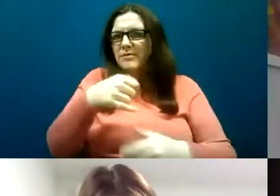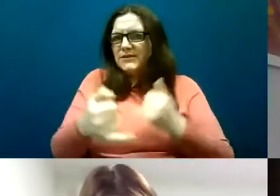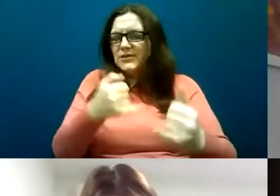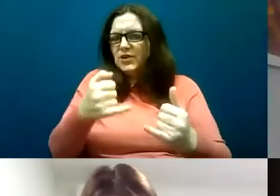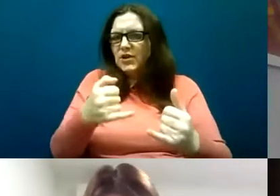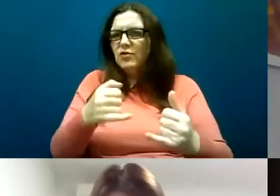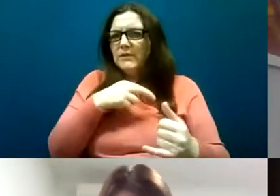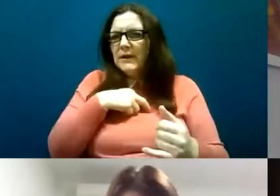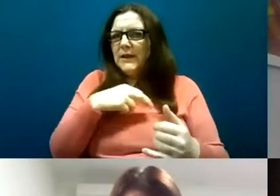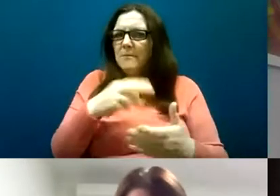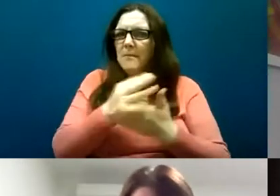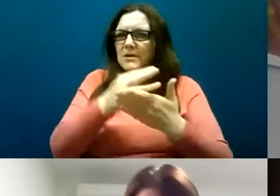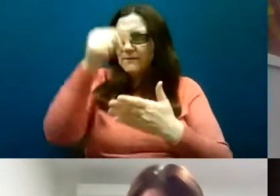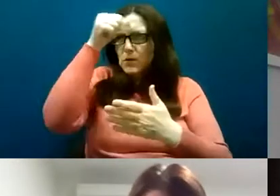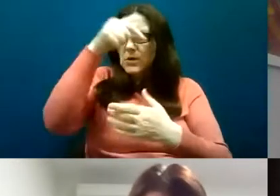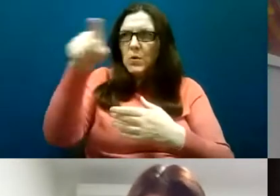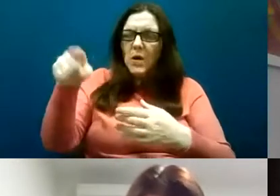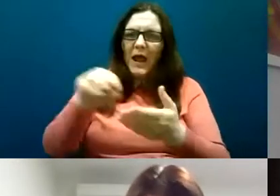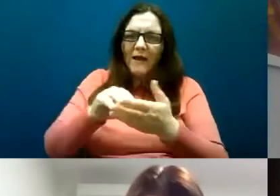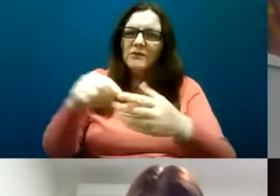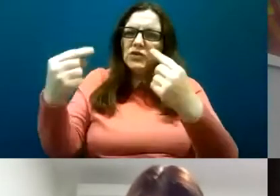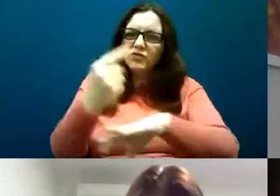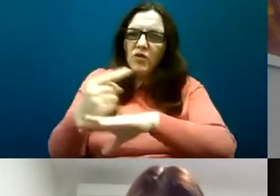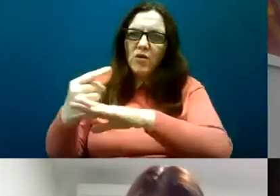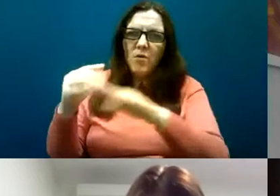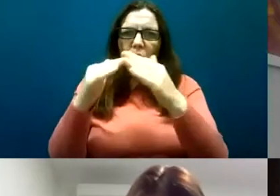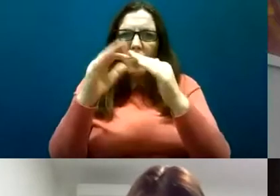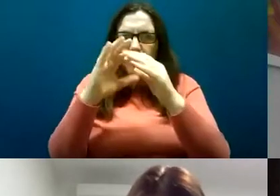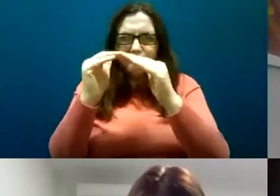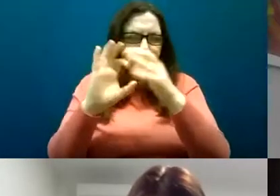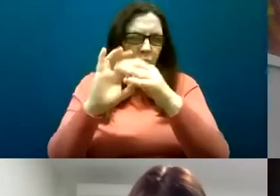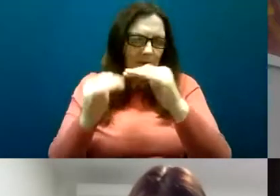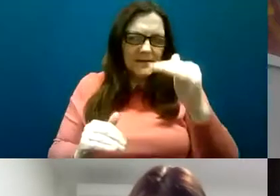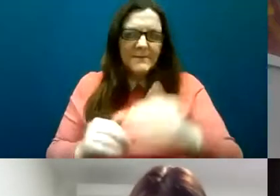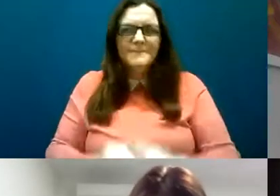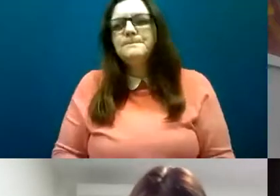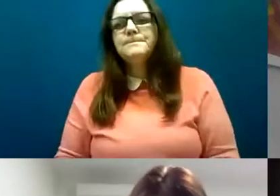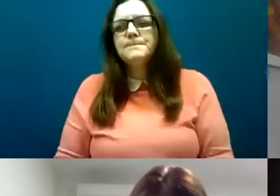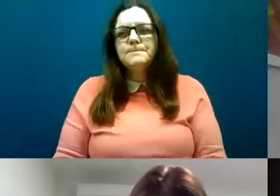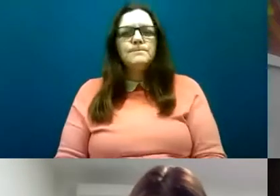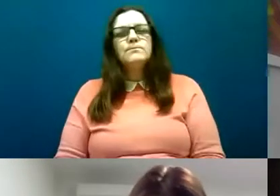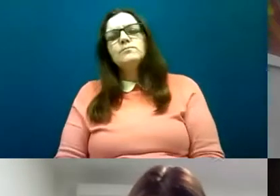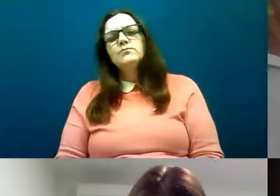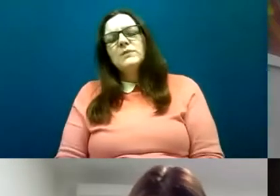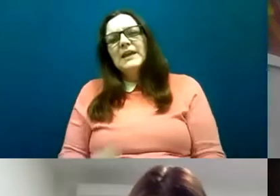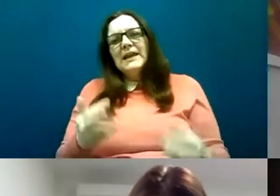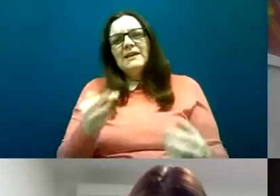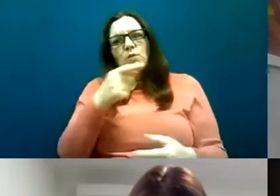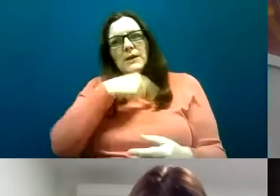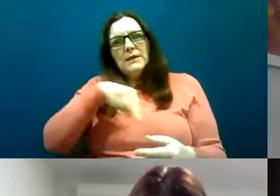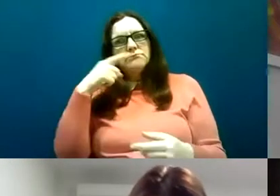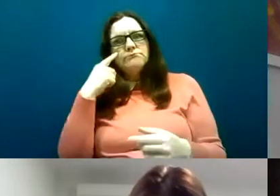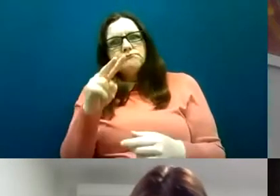I think as well the distinction as well when we look at policy maybe the distinction is made between